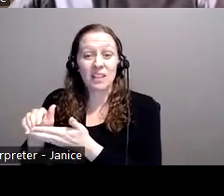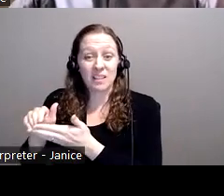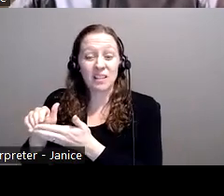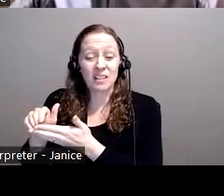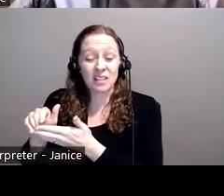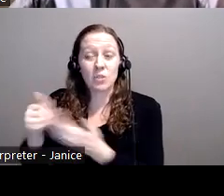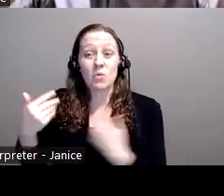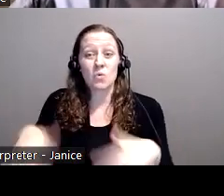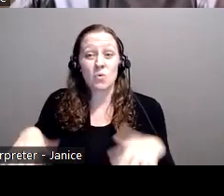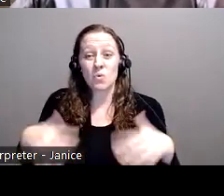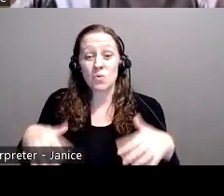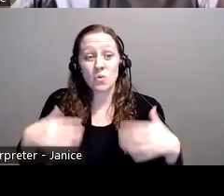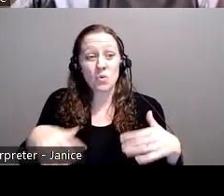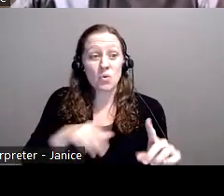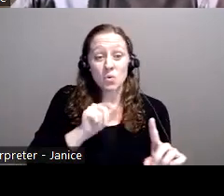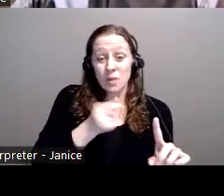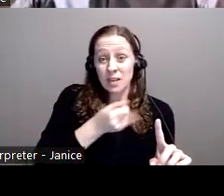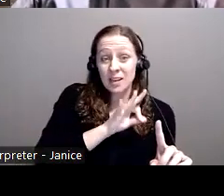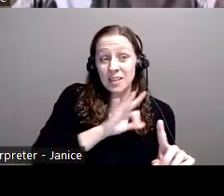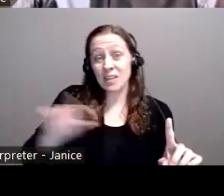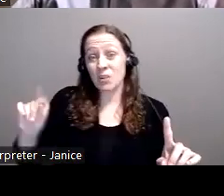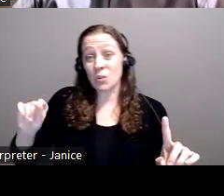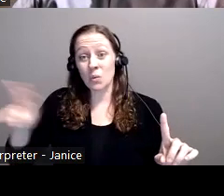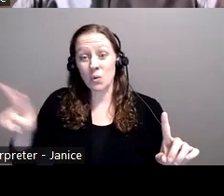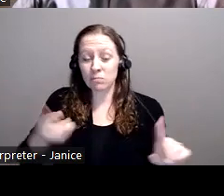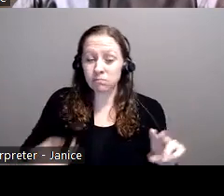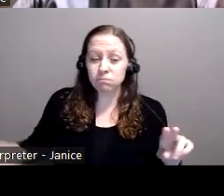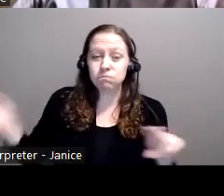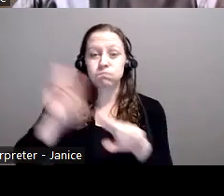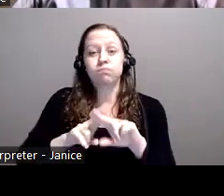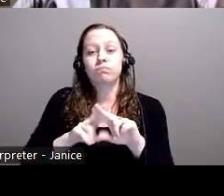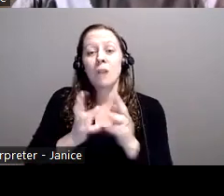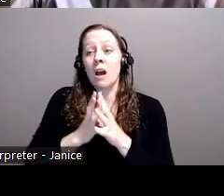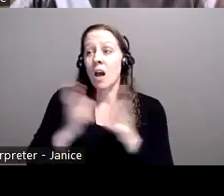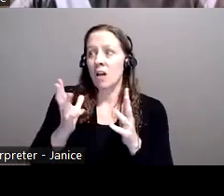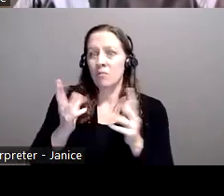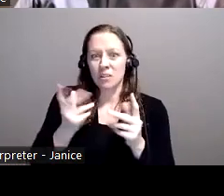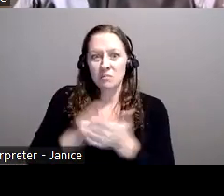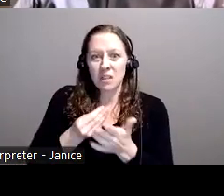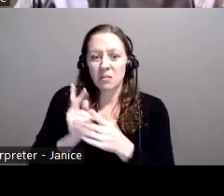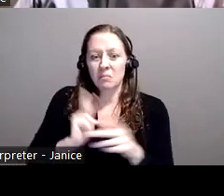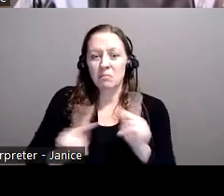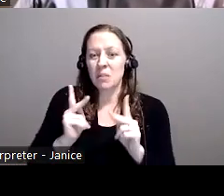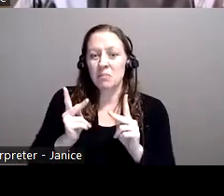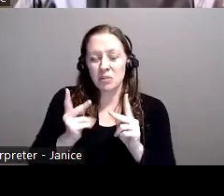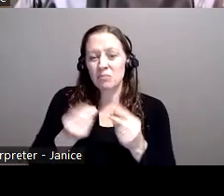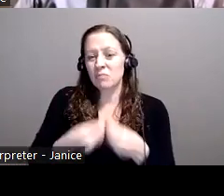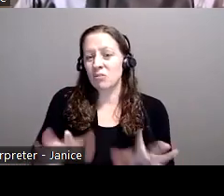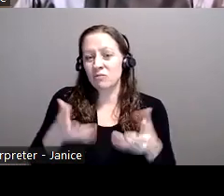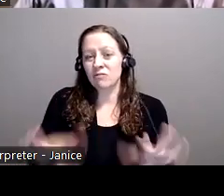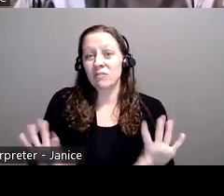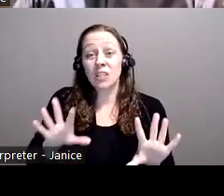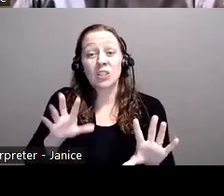a massive jump in, in overall losses reported to the Canadian Anti-Fraud Centre. And from what we're seeing, it's, largely due